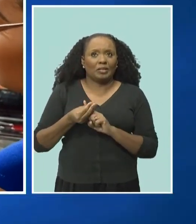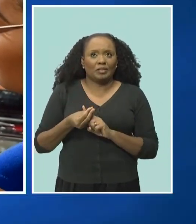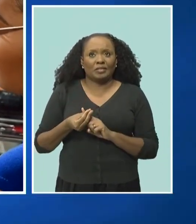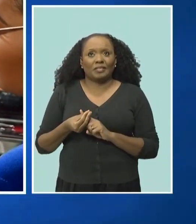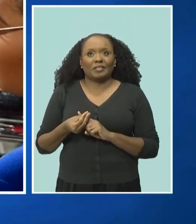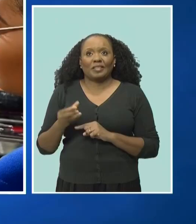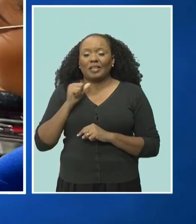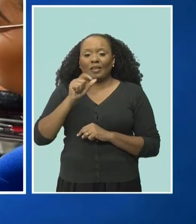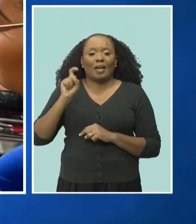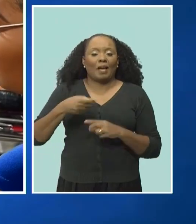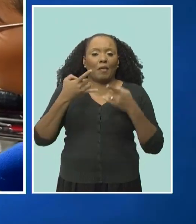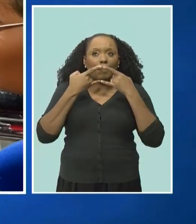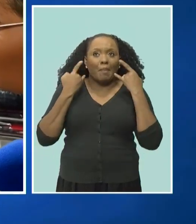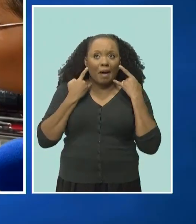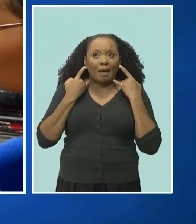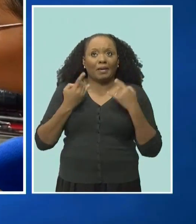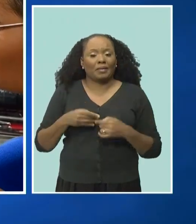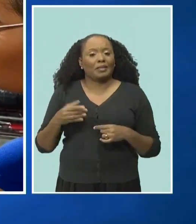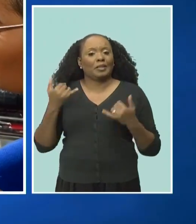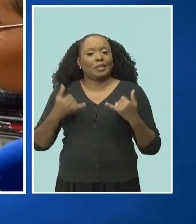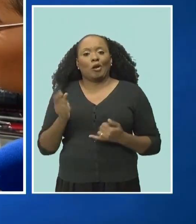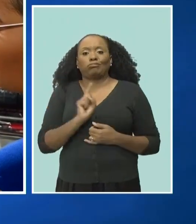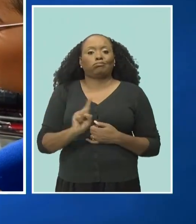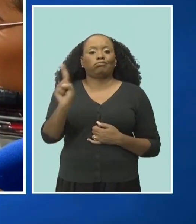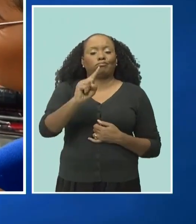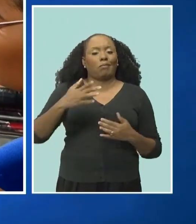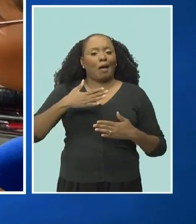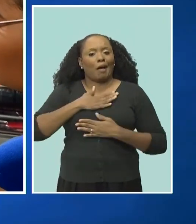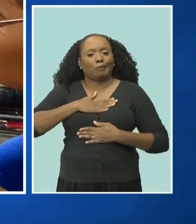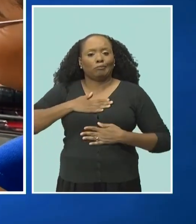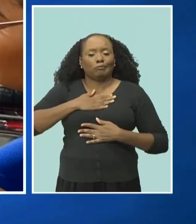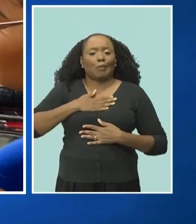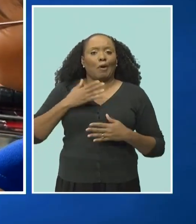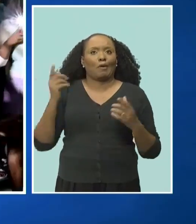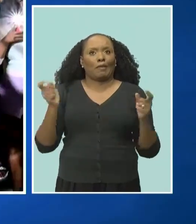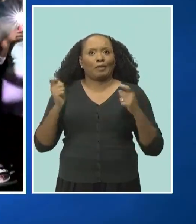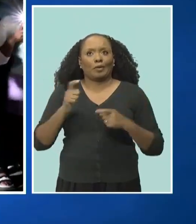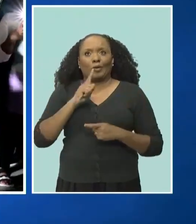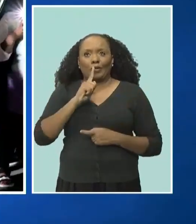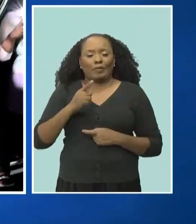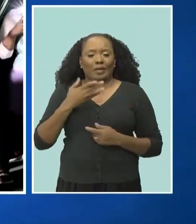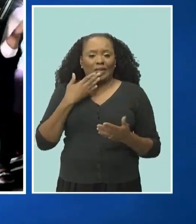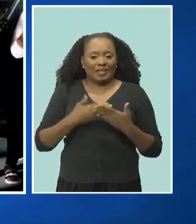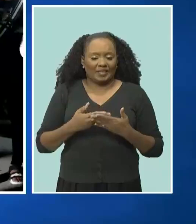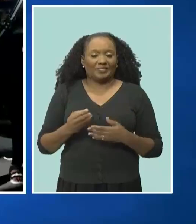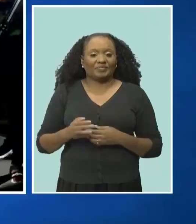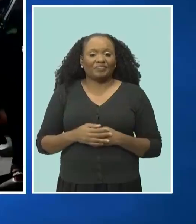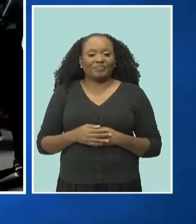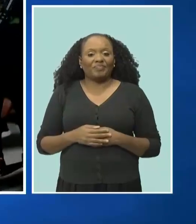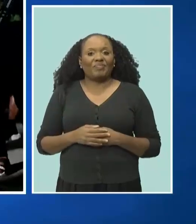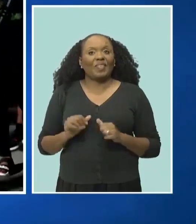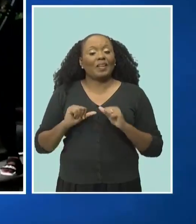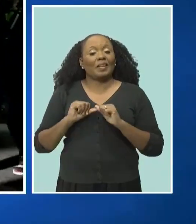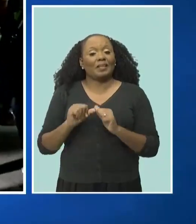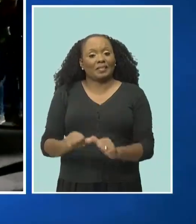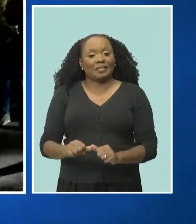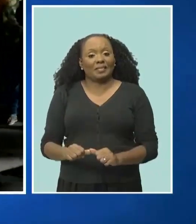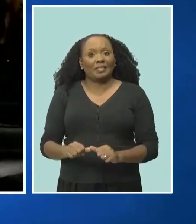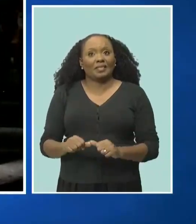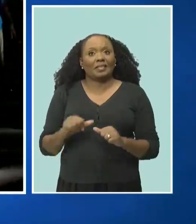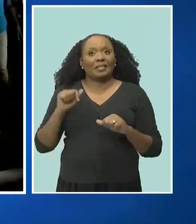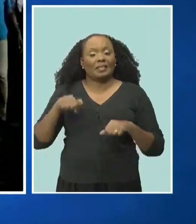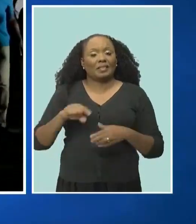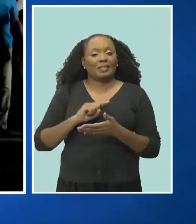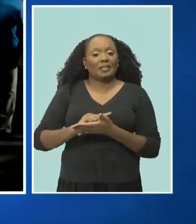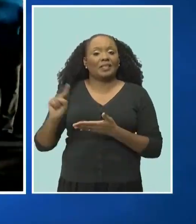to wear masks, not having to be too distant or just enjoying the festival, just feels really, really good. The Food and Rum Festival continues this